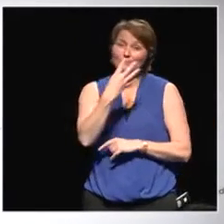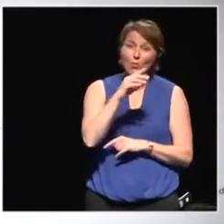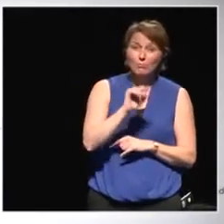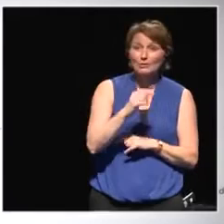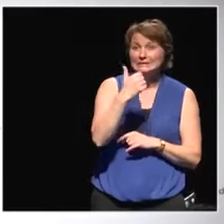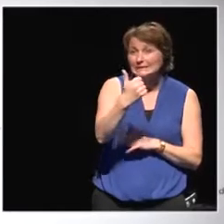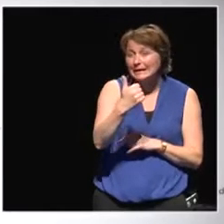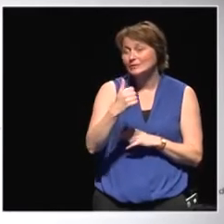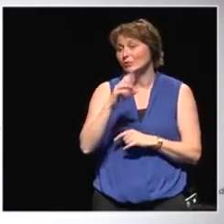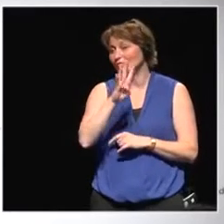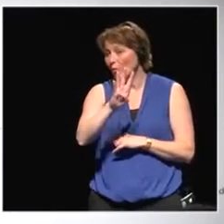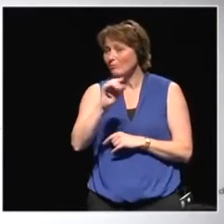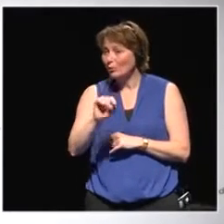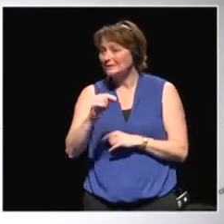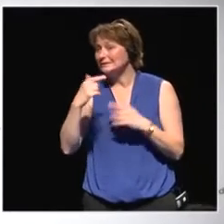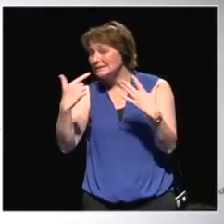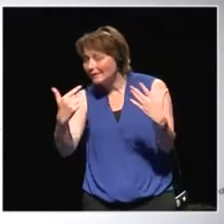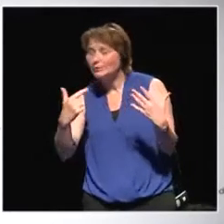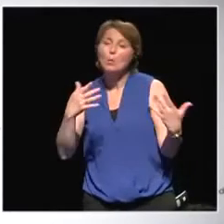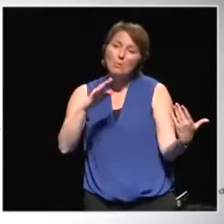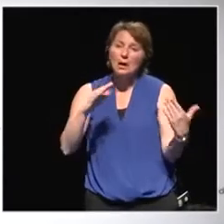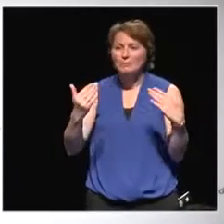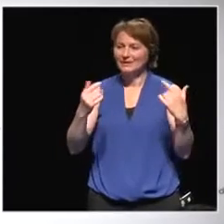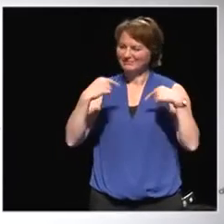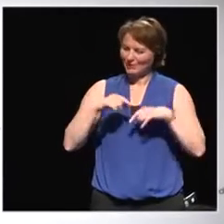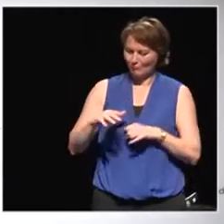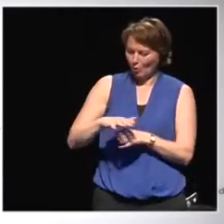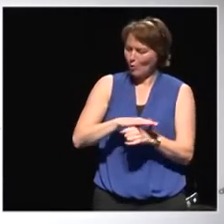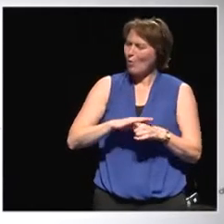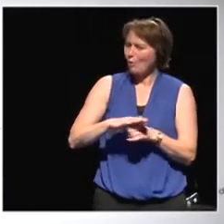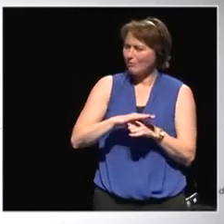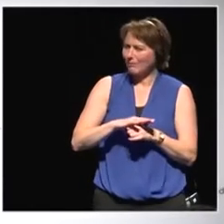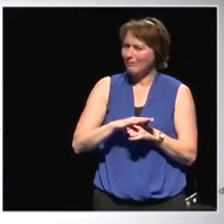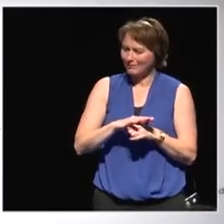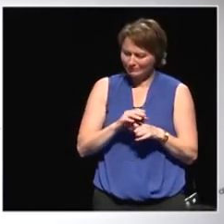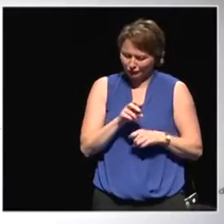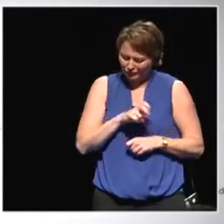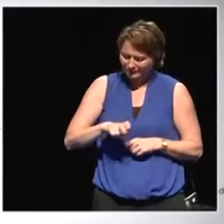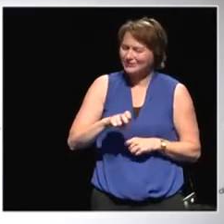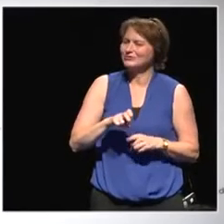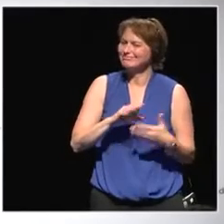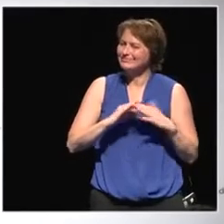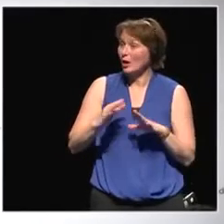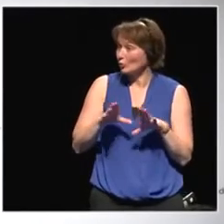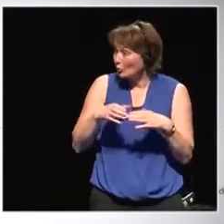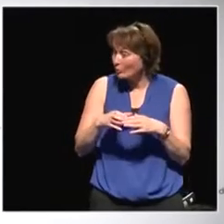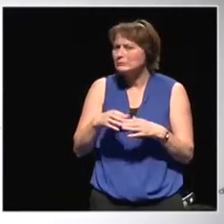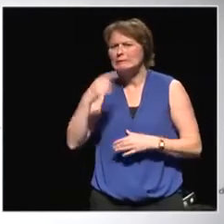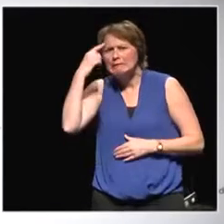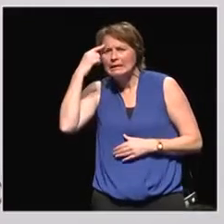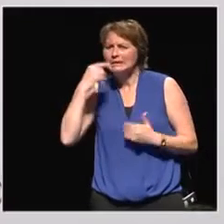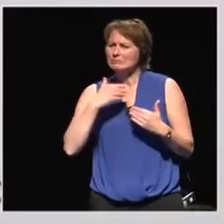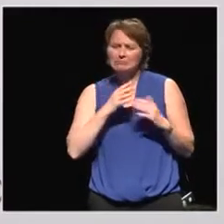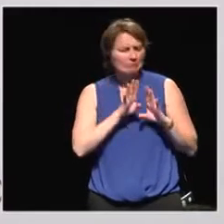Or shall we go to a local transition town group? So where do you think should we continue